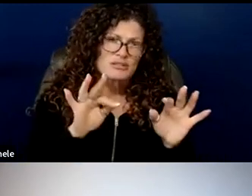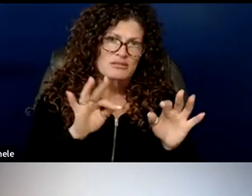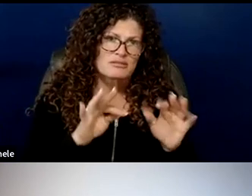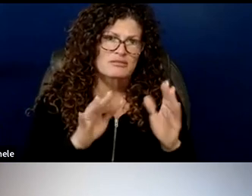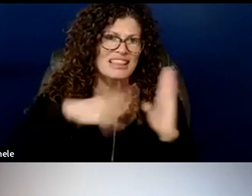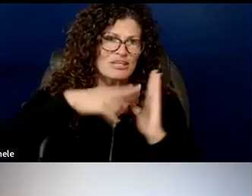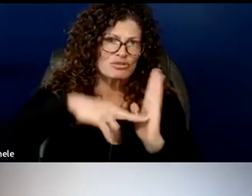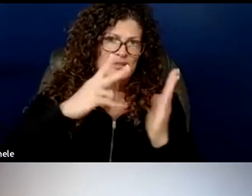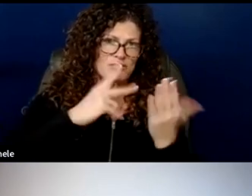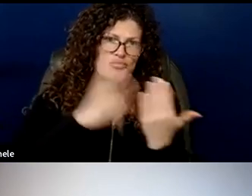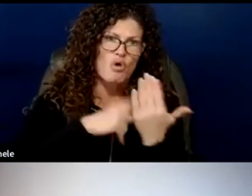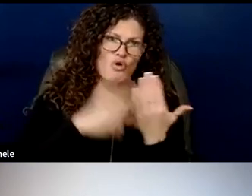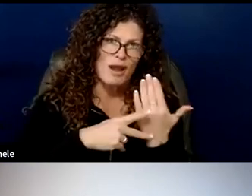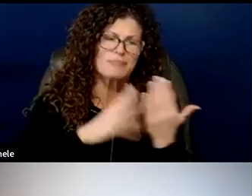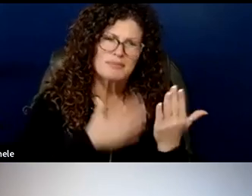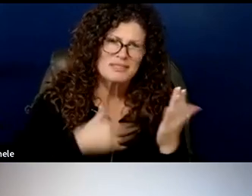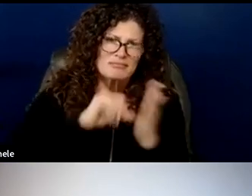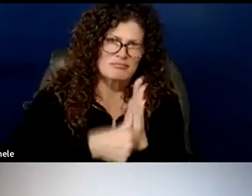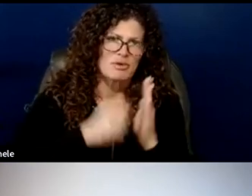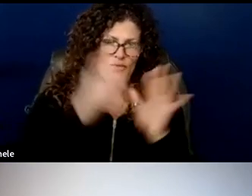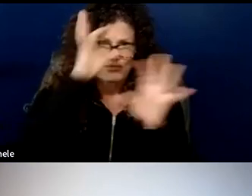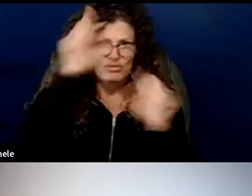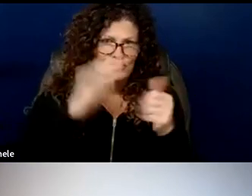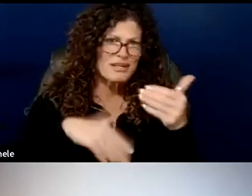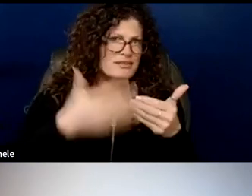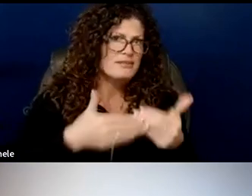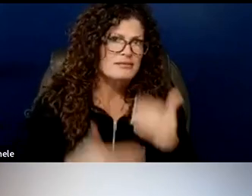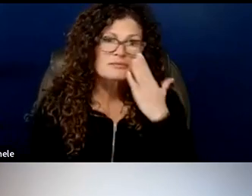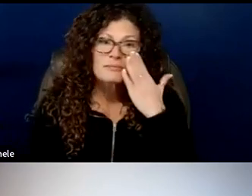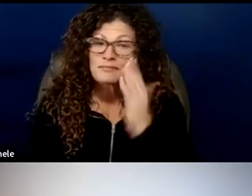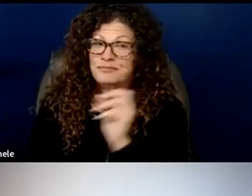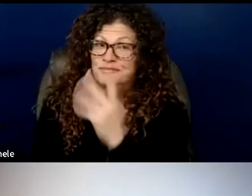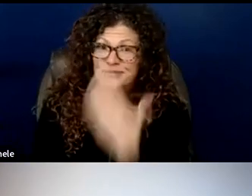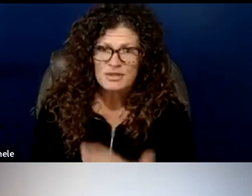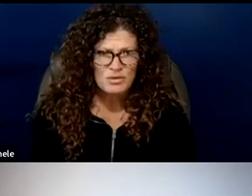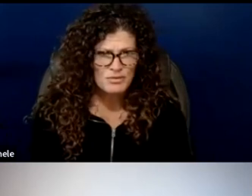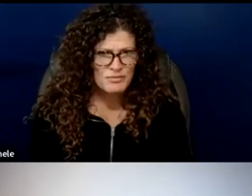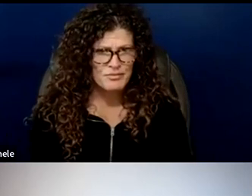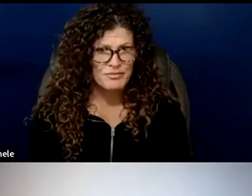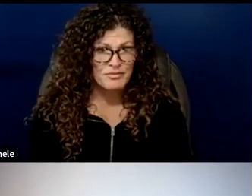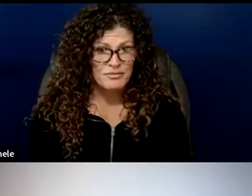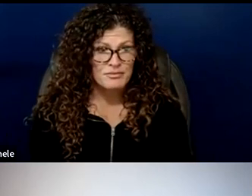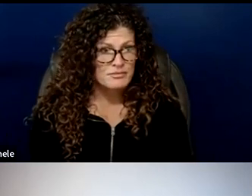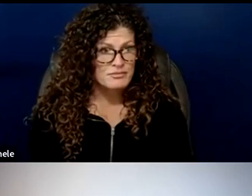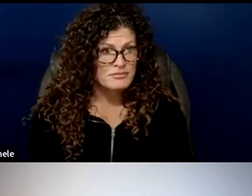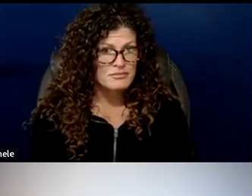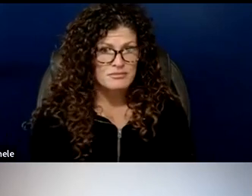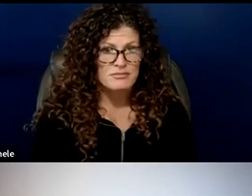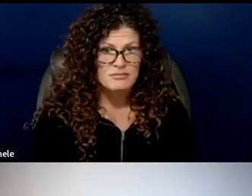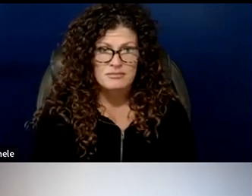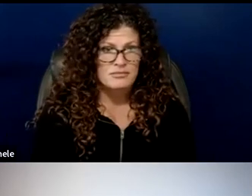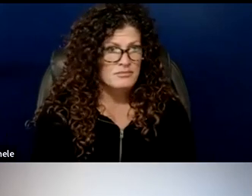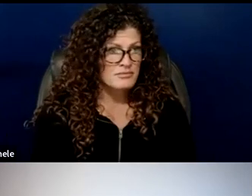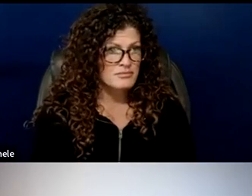the next superintendent thank you thank you miss tongue anyone else wishes